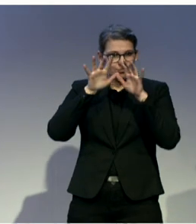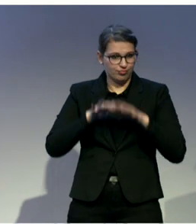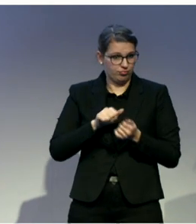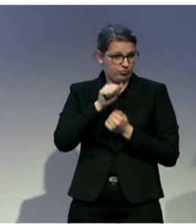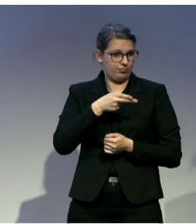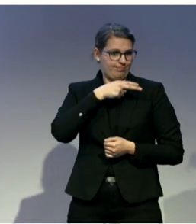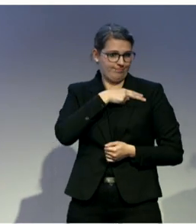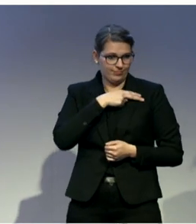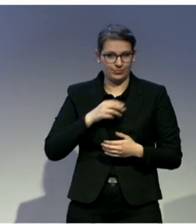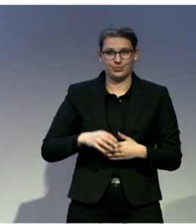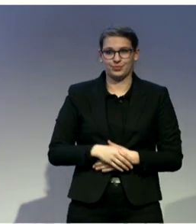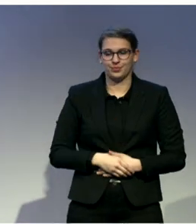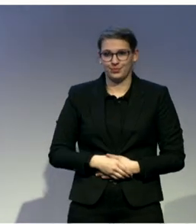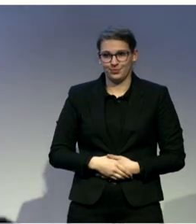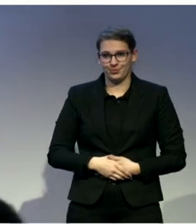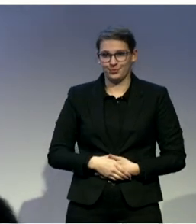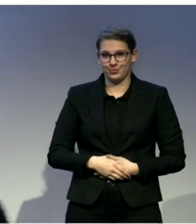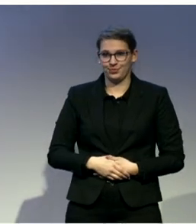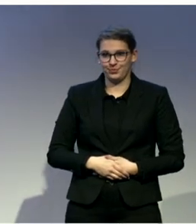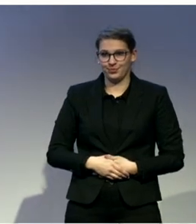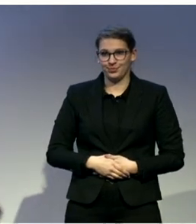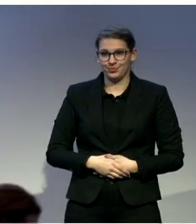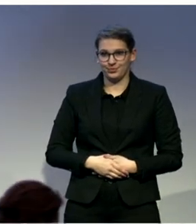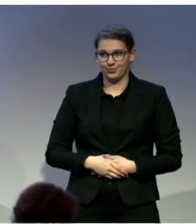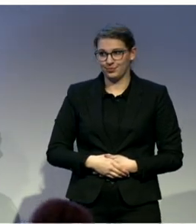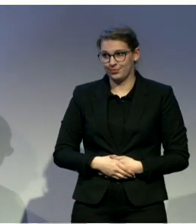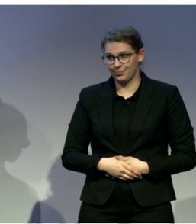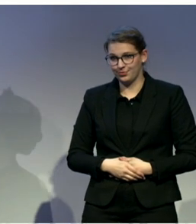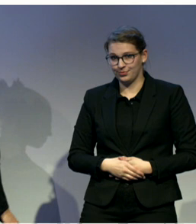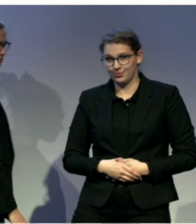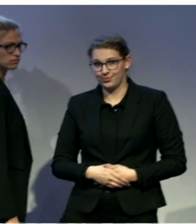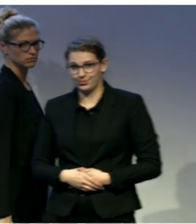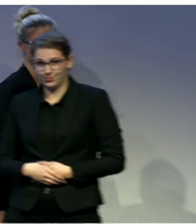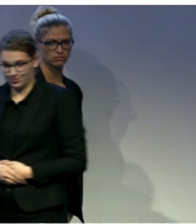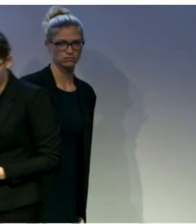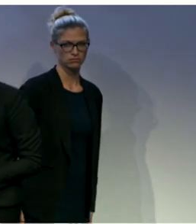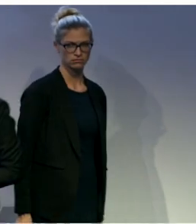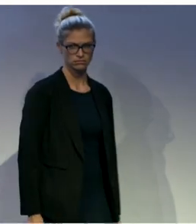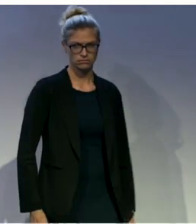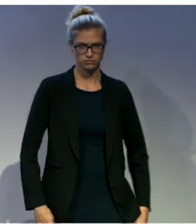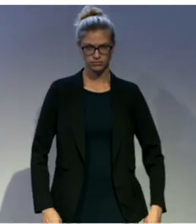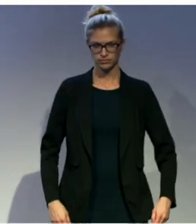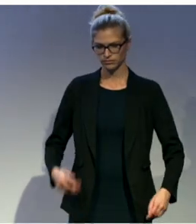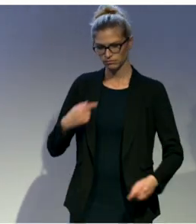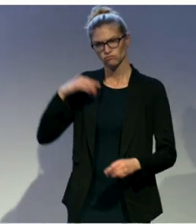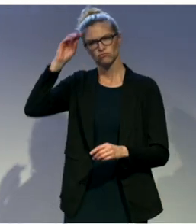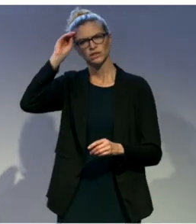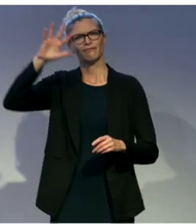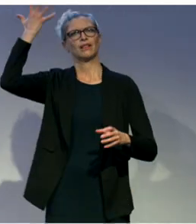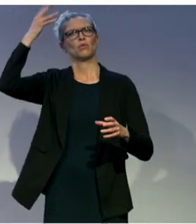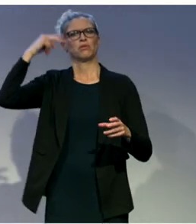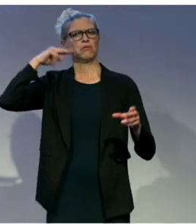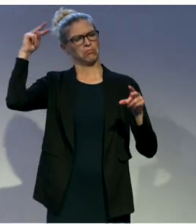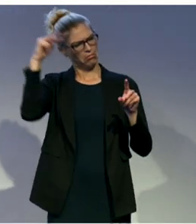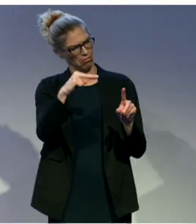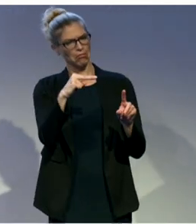The innovative aspect that we bring to this presentation is really maximizing the power of people-to-people-to-people exchange. And